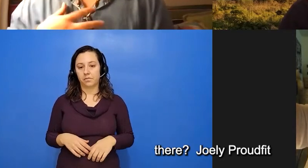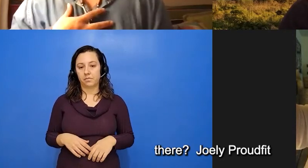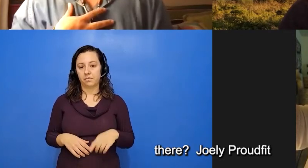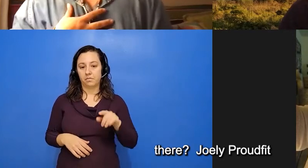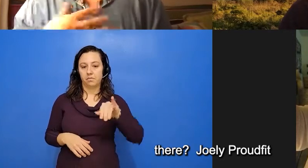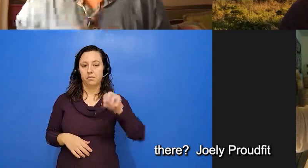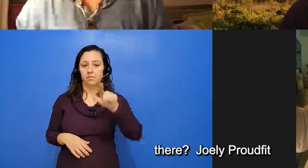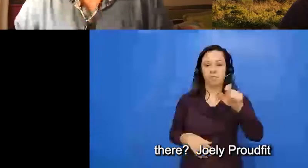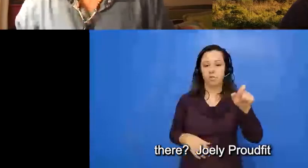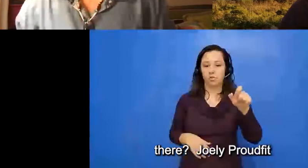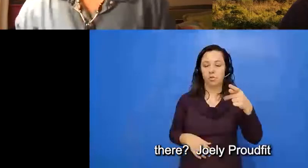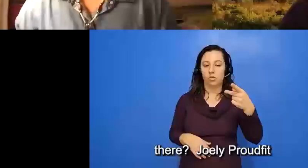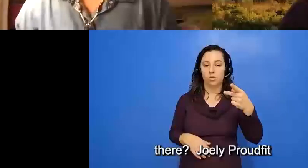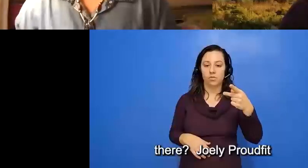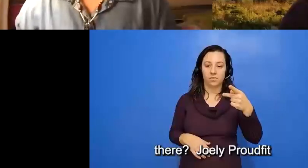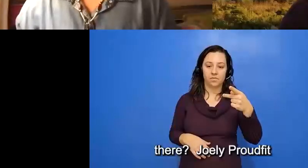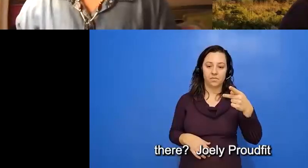Jolie Proudfoot, excuse me.